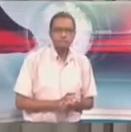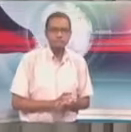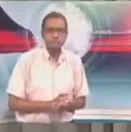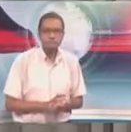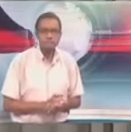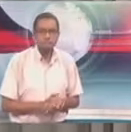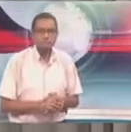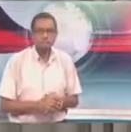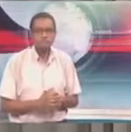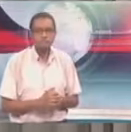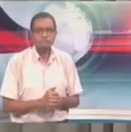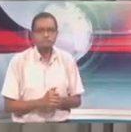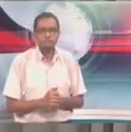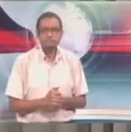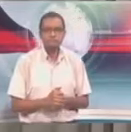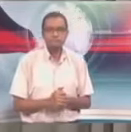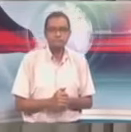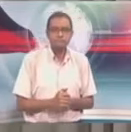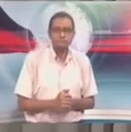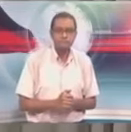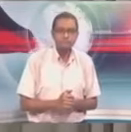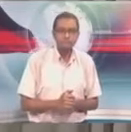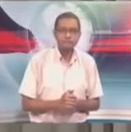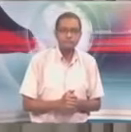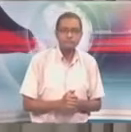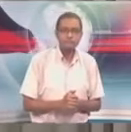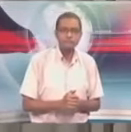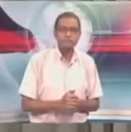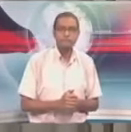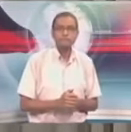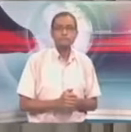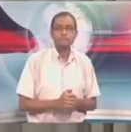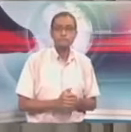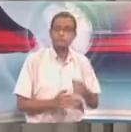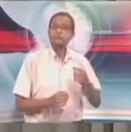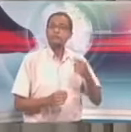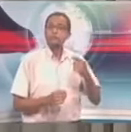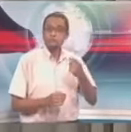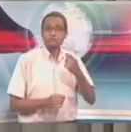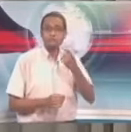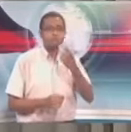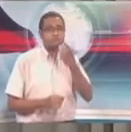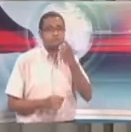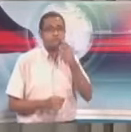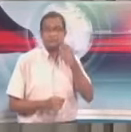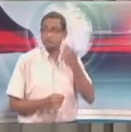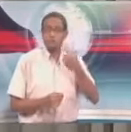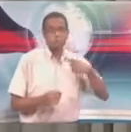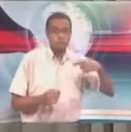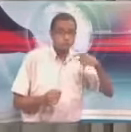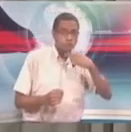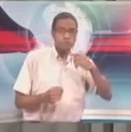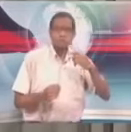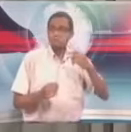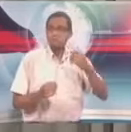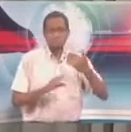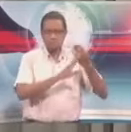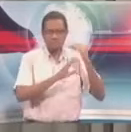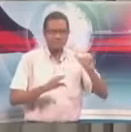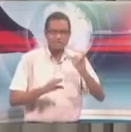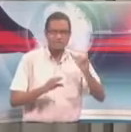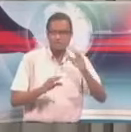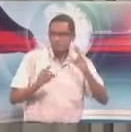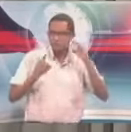Congress within recent times when we've gone into meetings with U.S. Senators, with U.S. House of Representatives